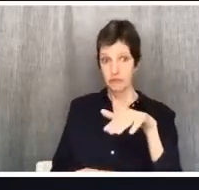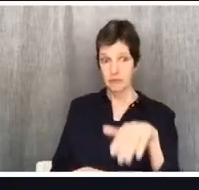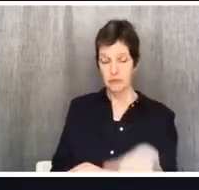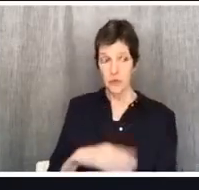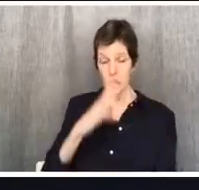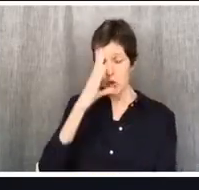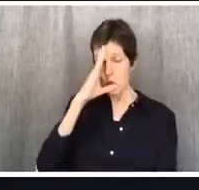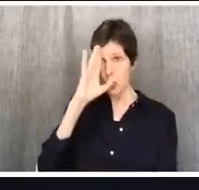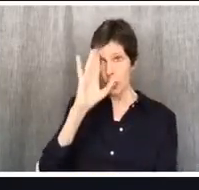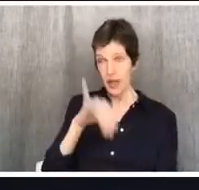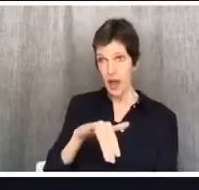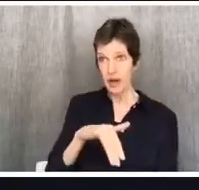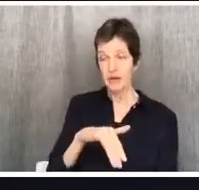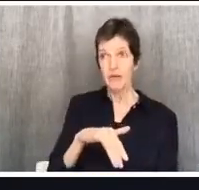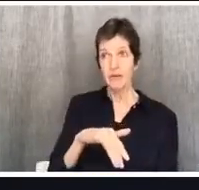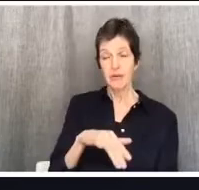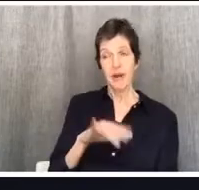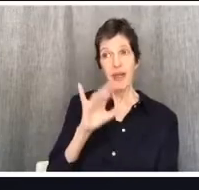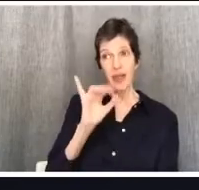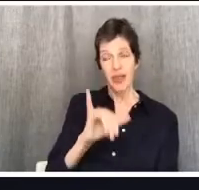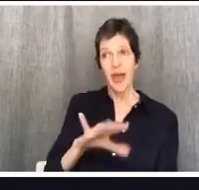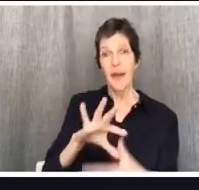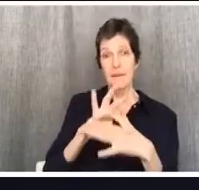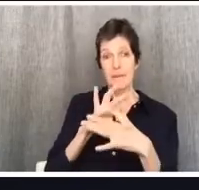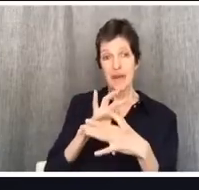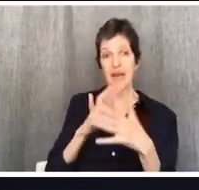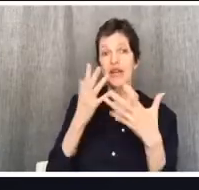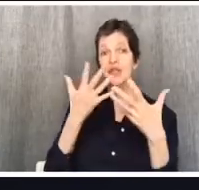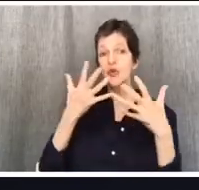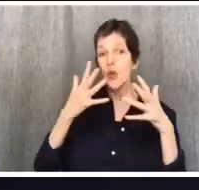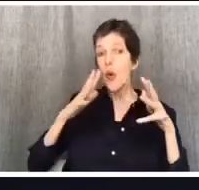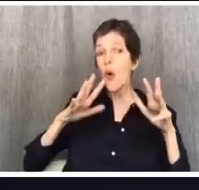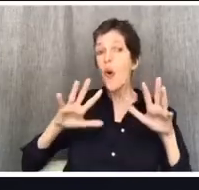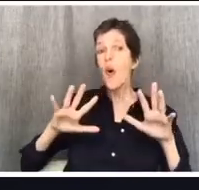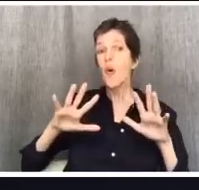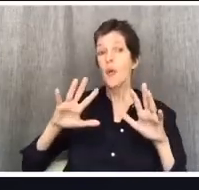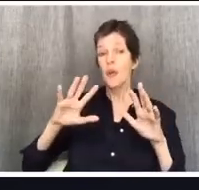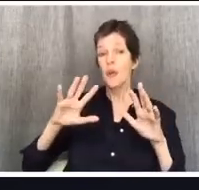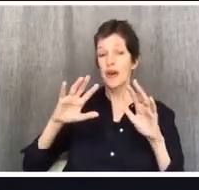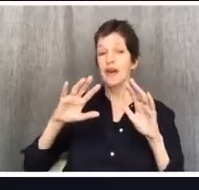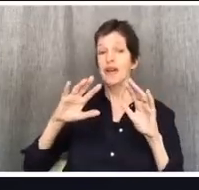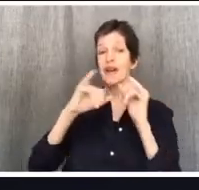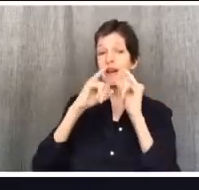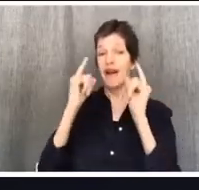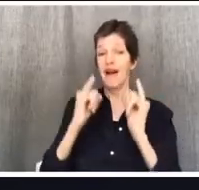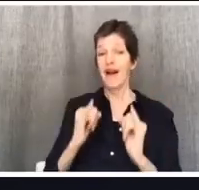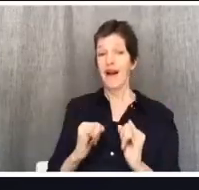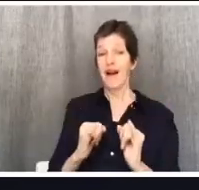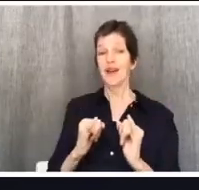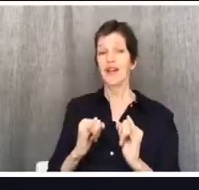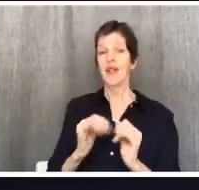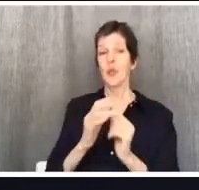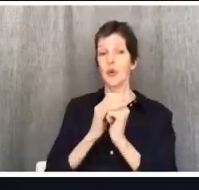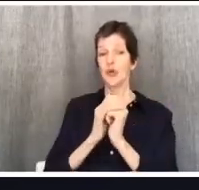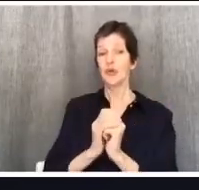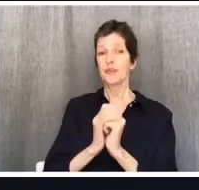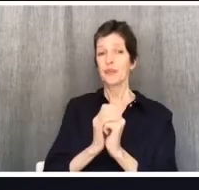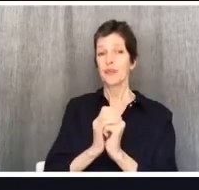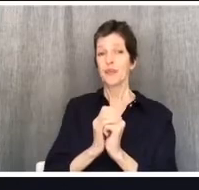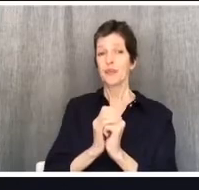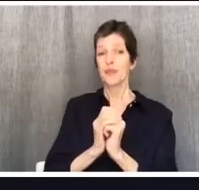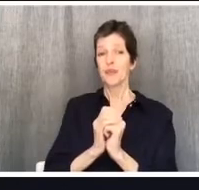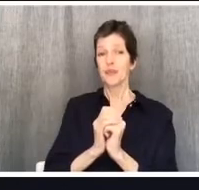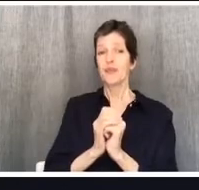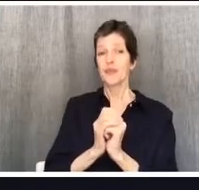for a dinner and they offer you meat and someone announces to you, this meat has been sacrificed to idols.